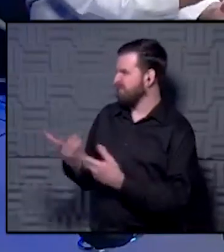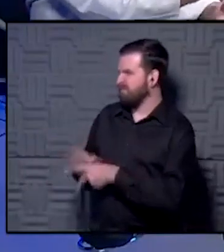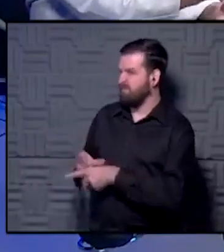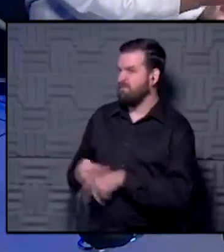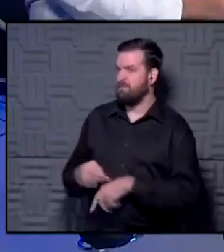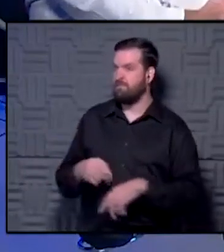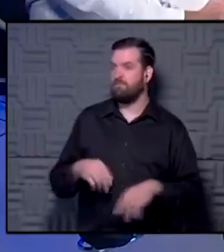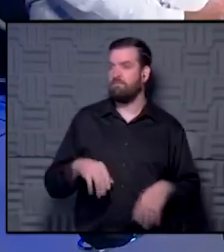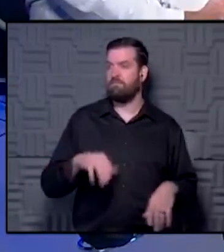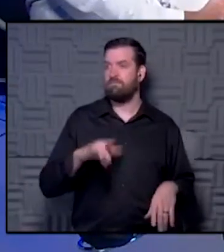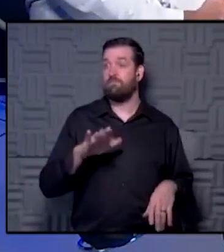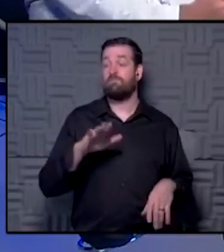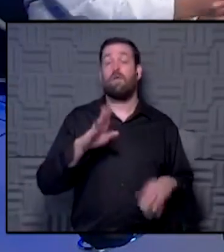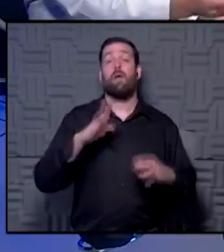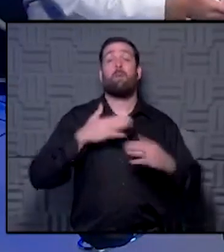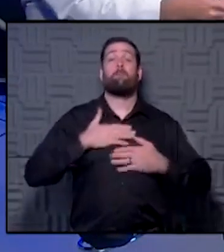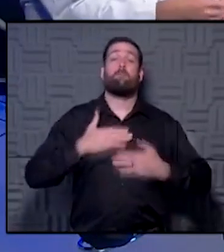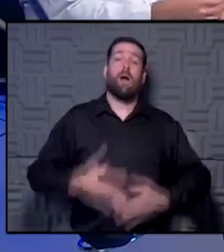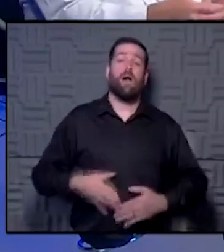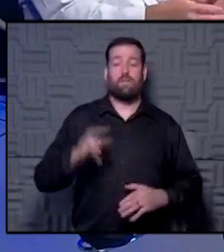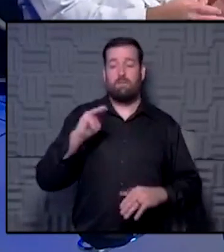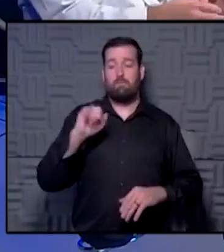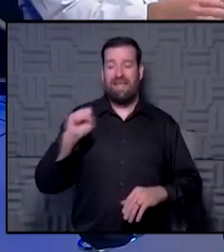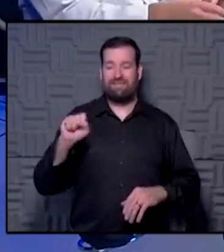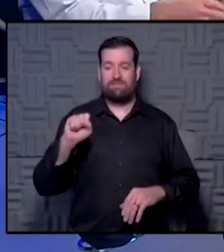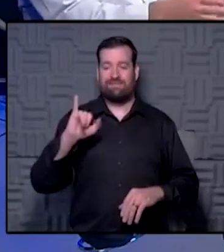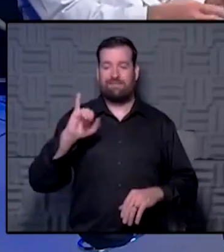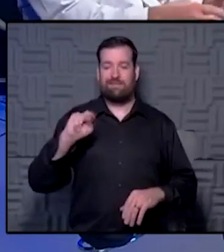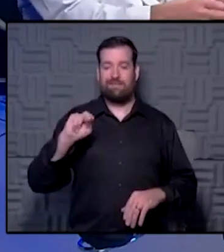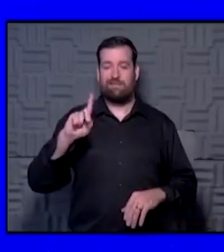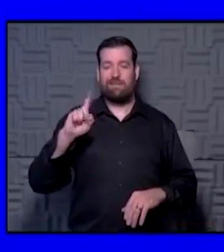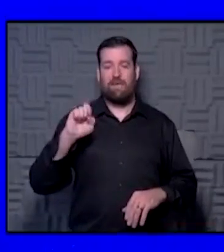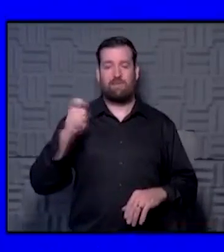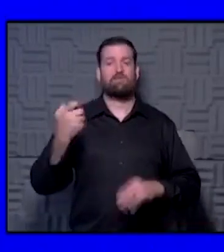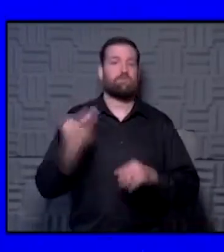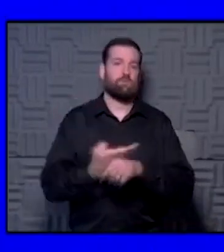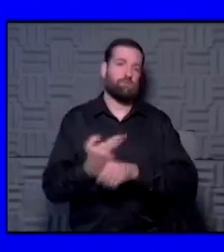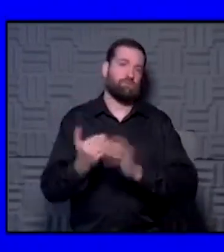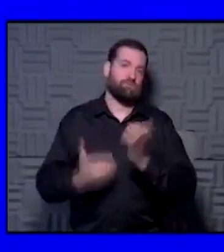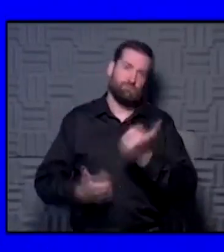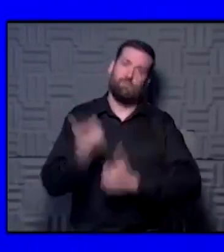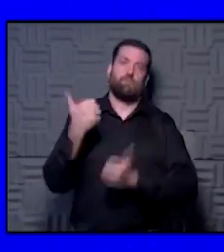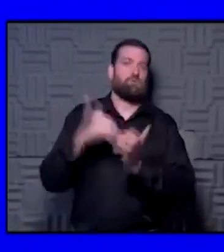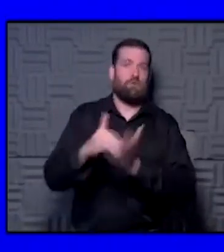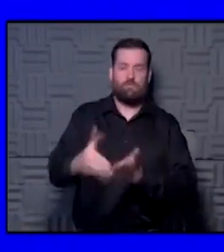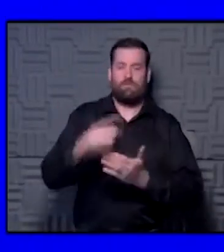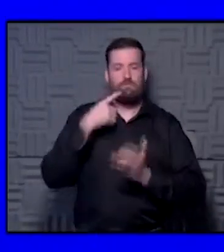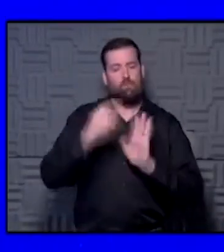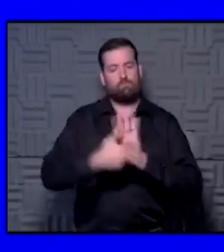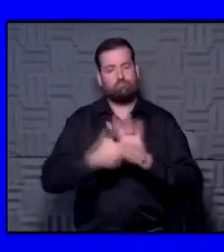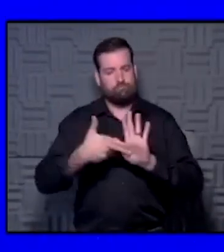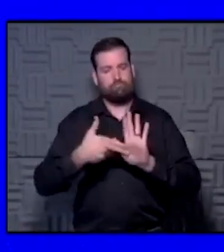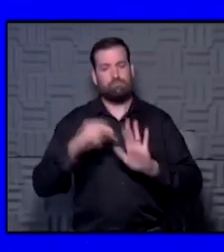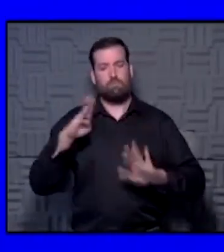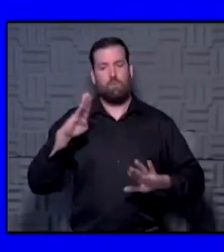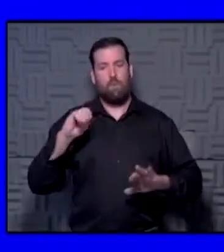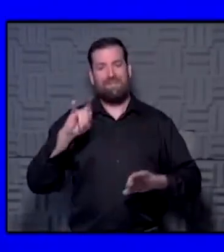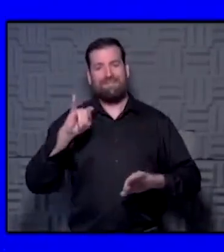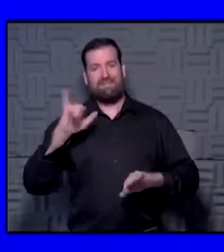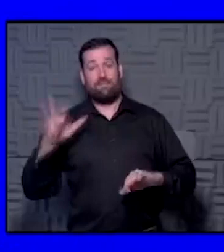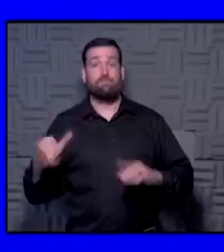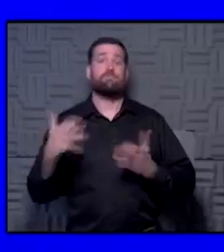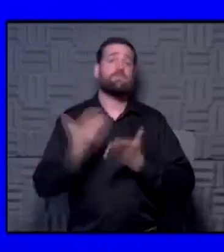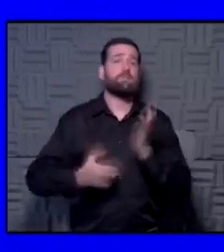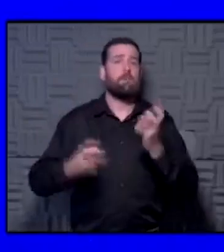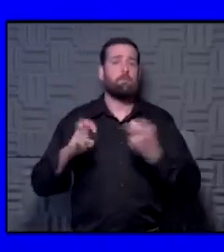BMI, body mass index, is the most common thing that we use to address or define obesity. Some people have problems